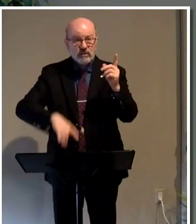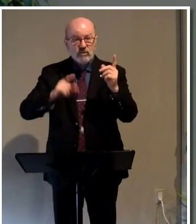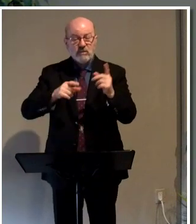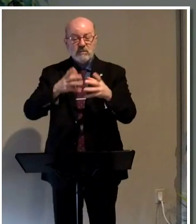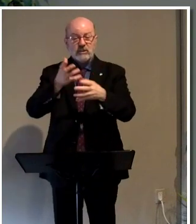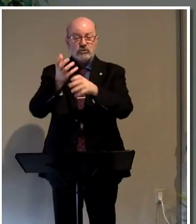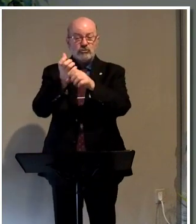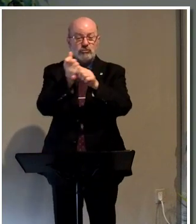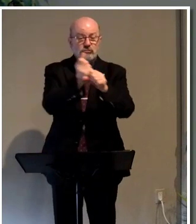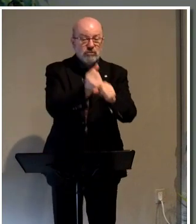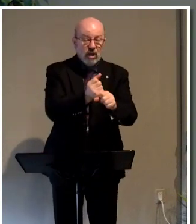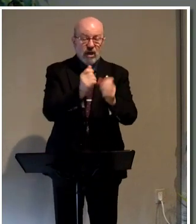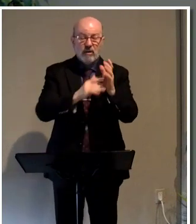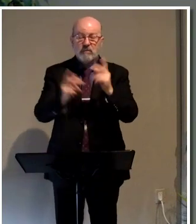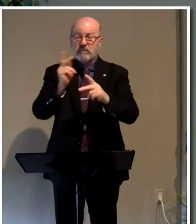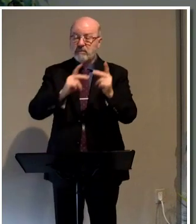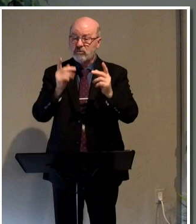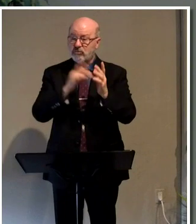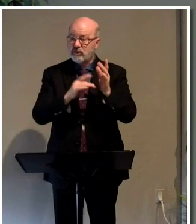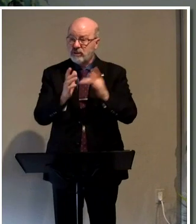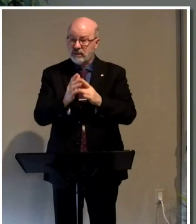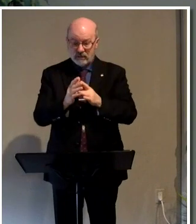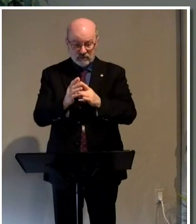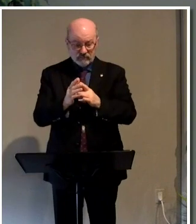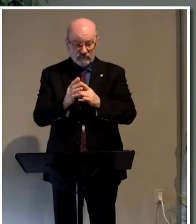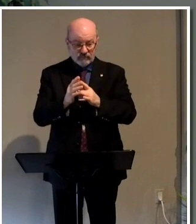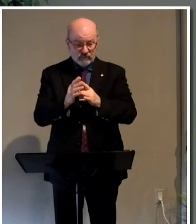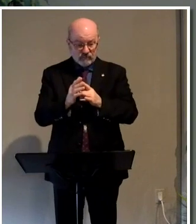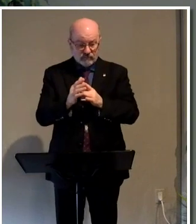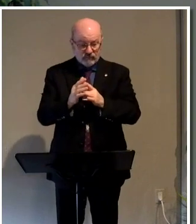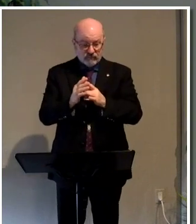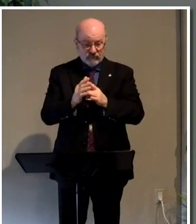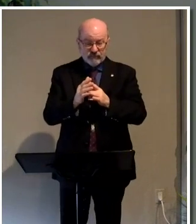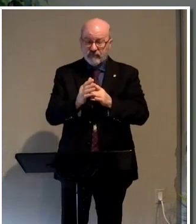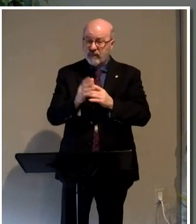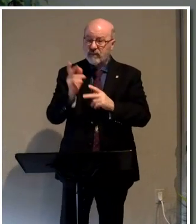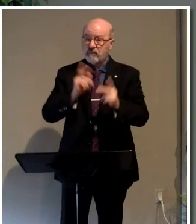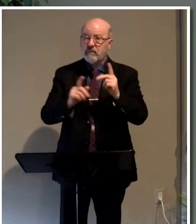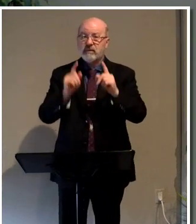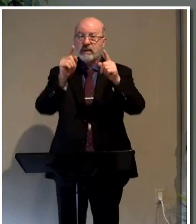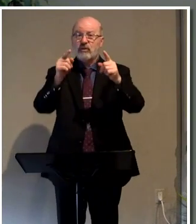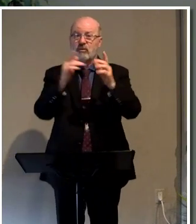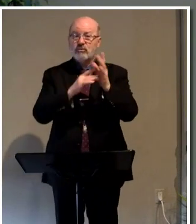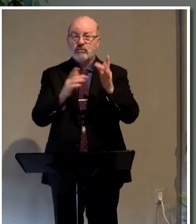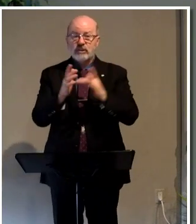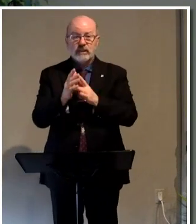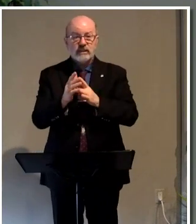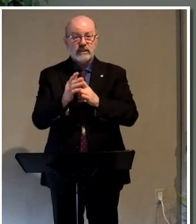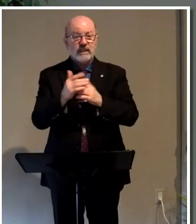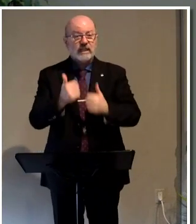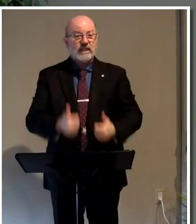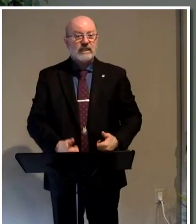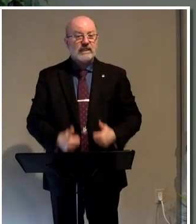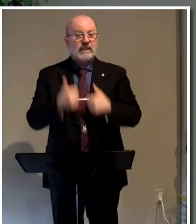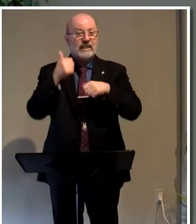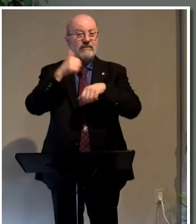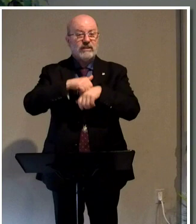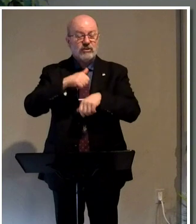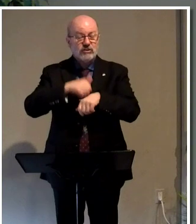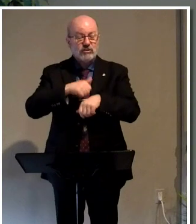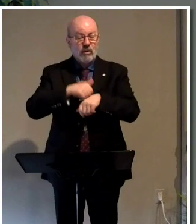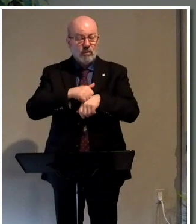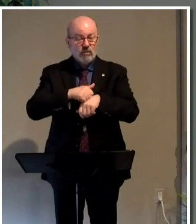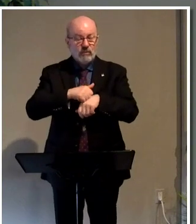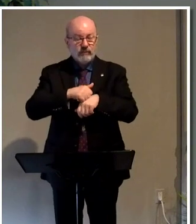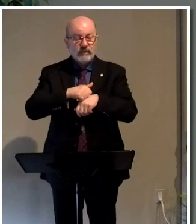to Jesus. And I hope you can see the themes here in our passage. Those who go to Jesus, the living stone, are